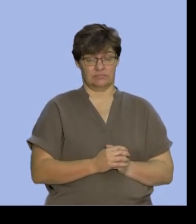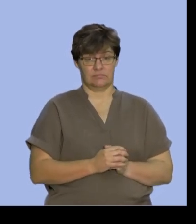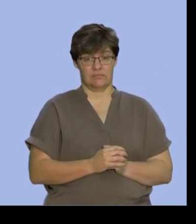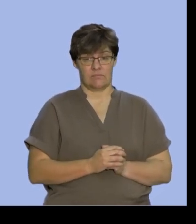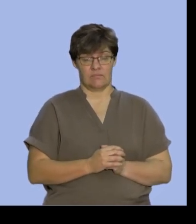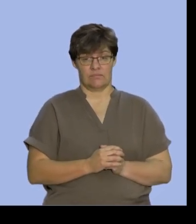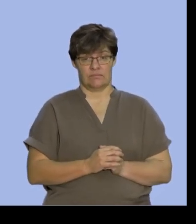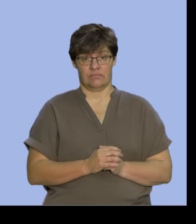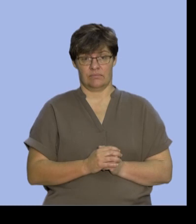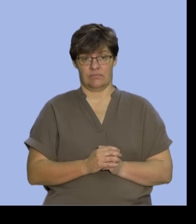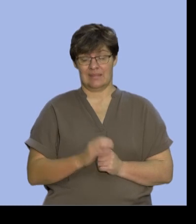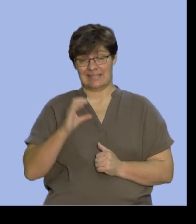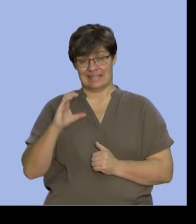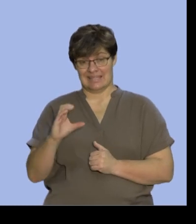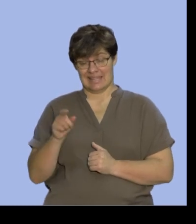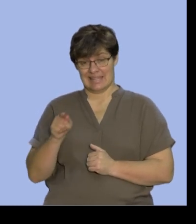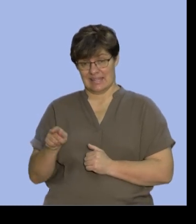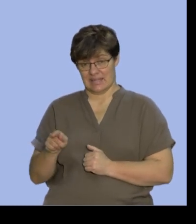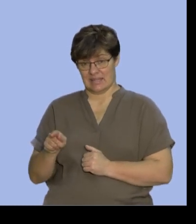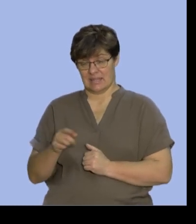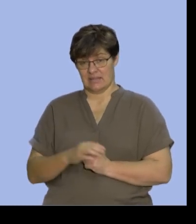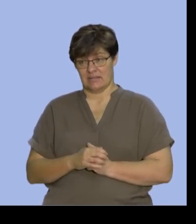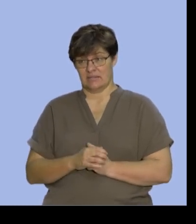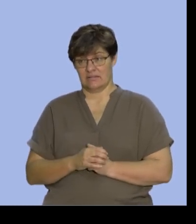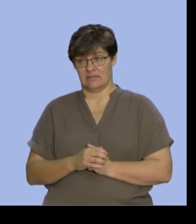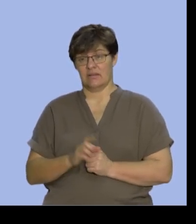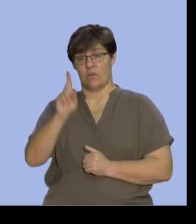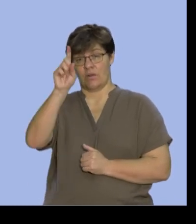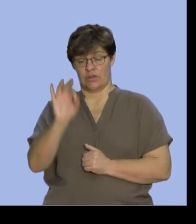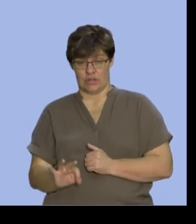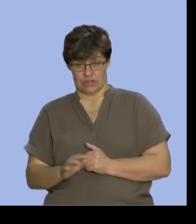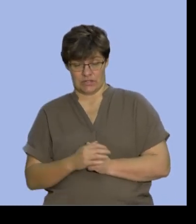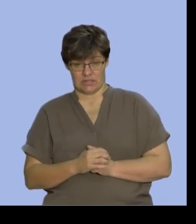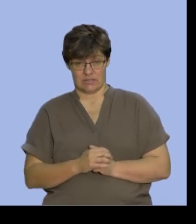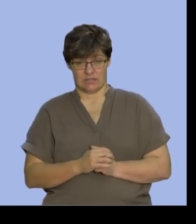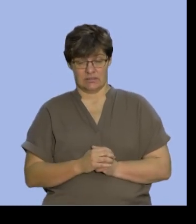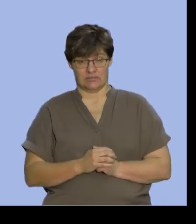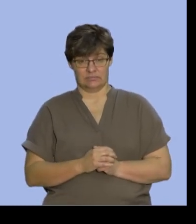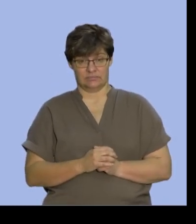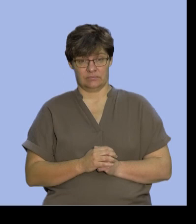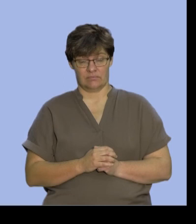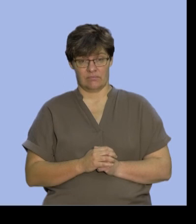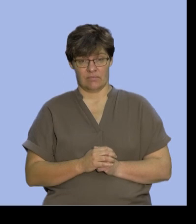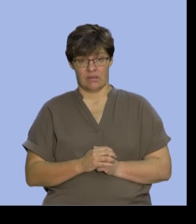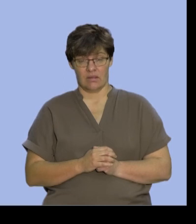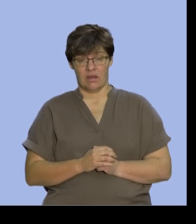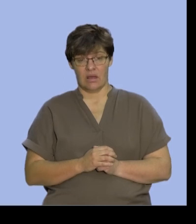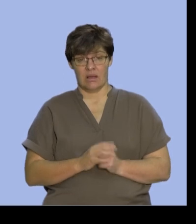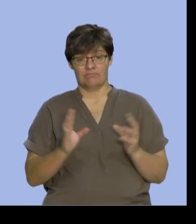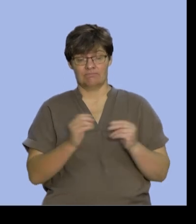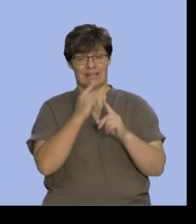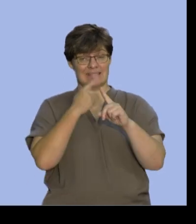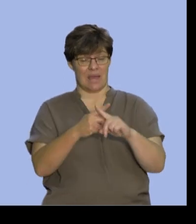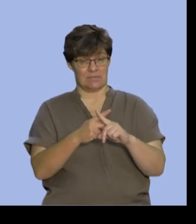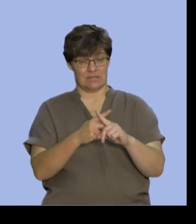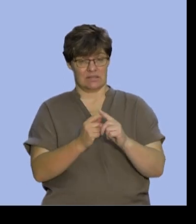of C recognize that's one third now what's the product of those two if we